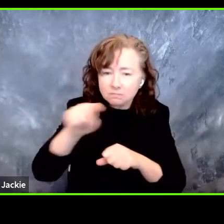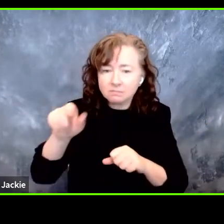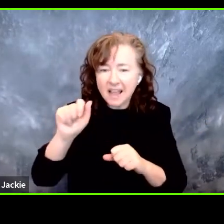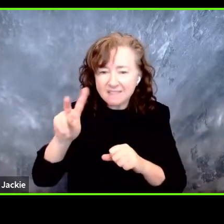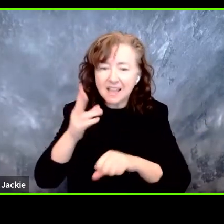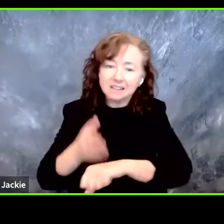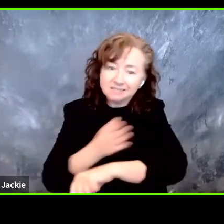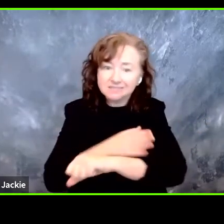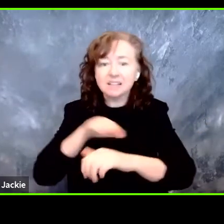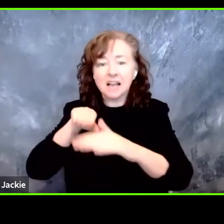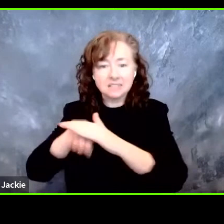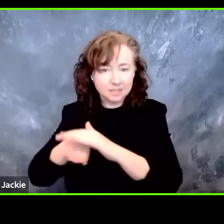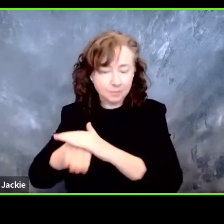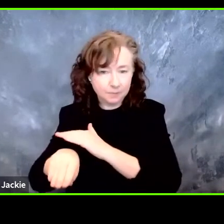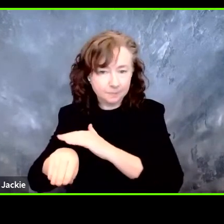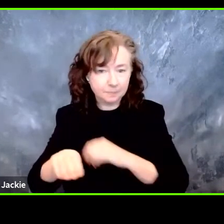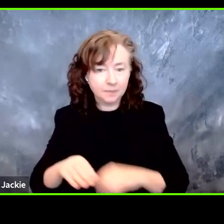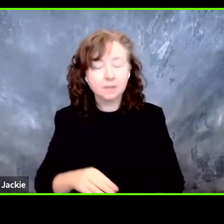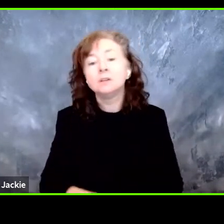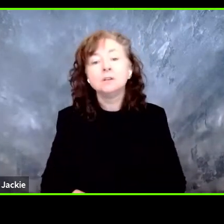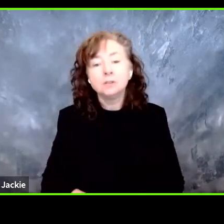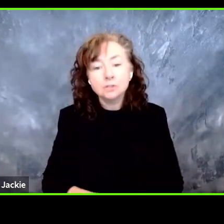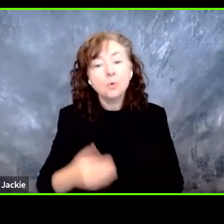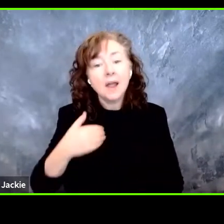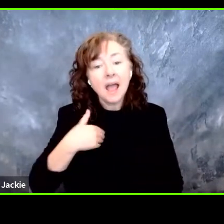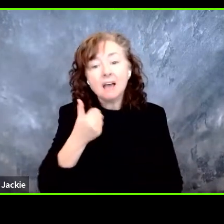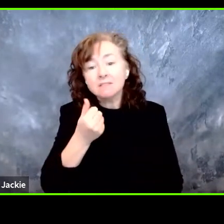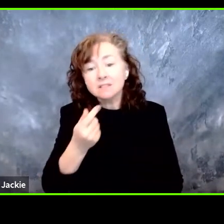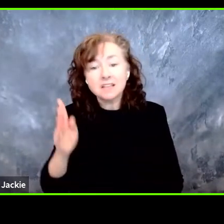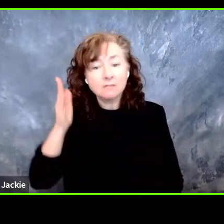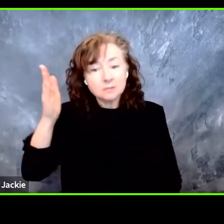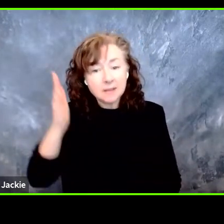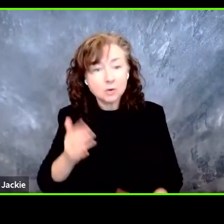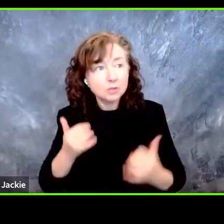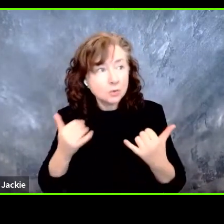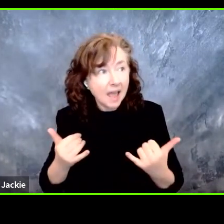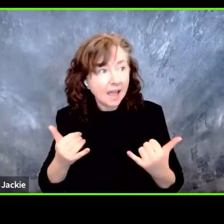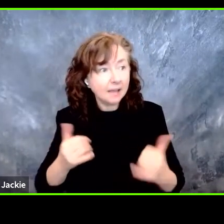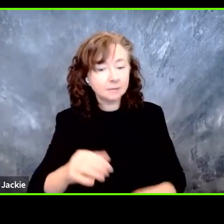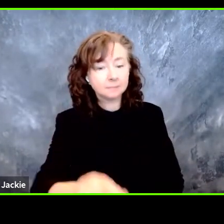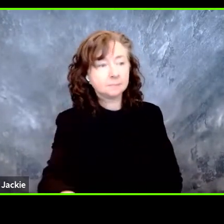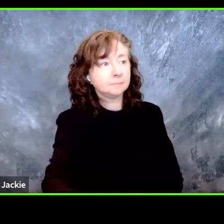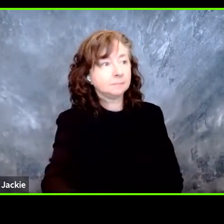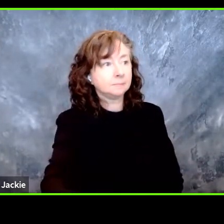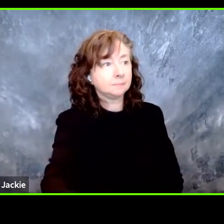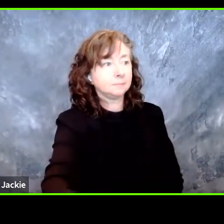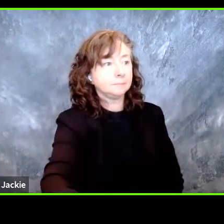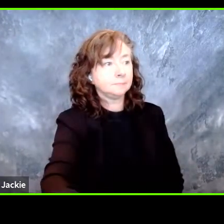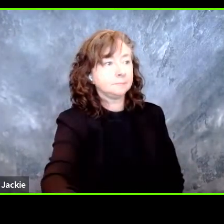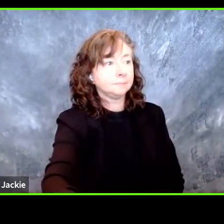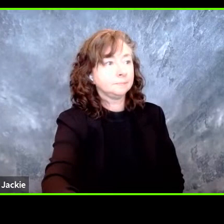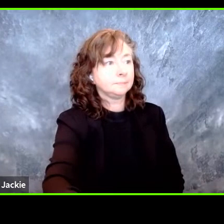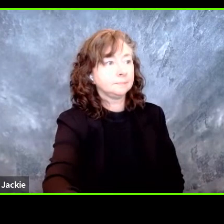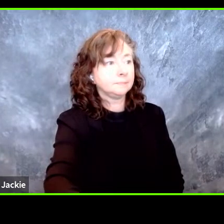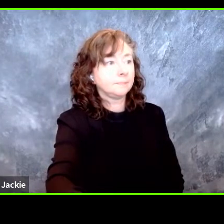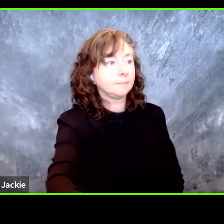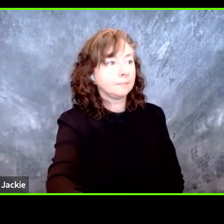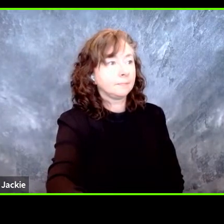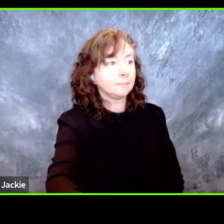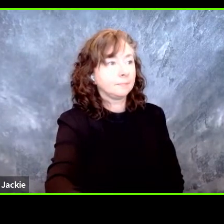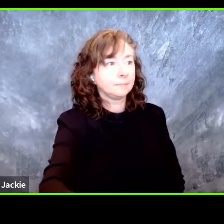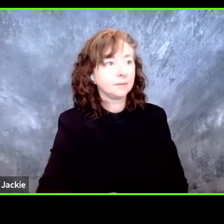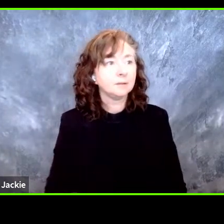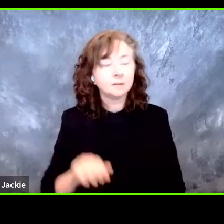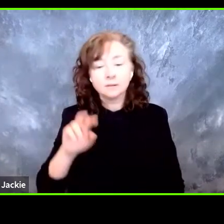other people, we have invited speakers, and they include Dr. Victor Poquette